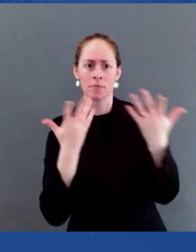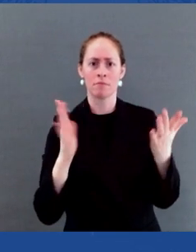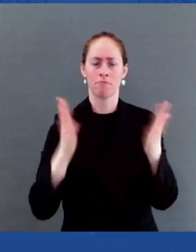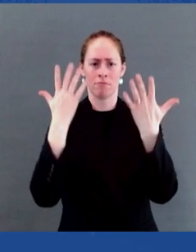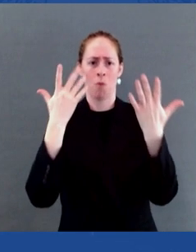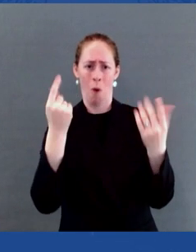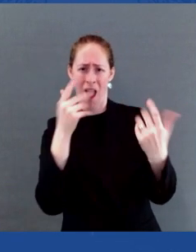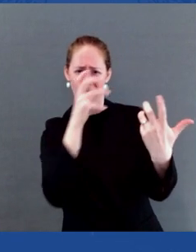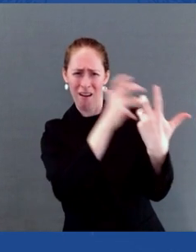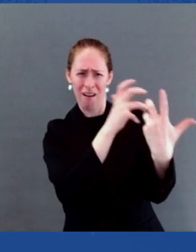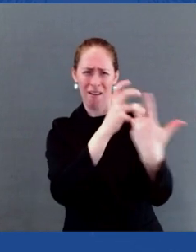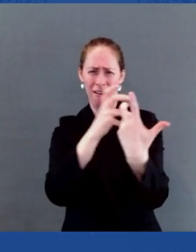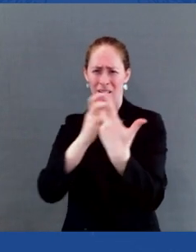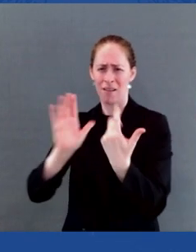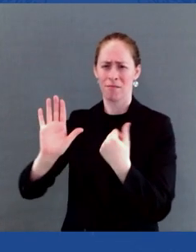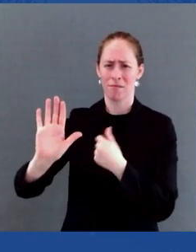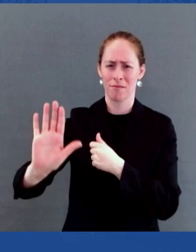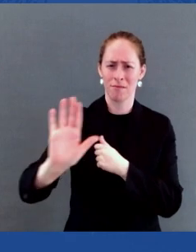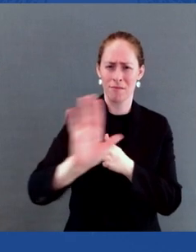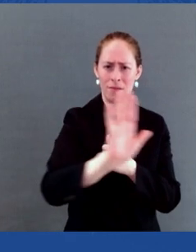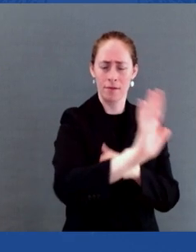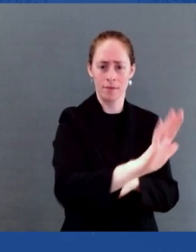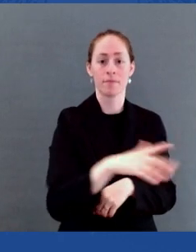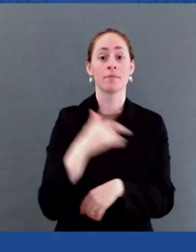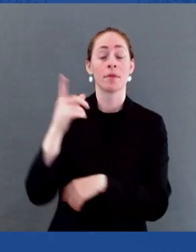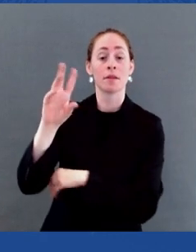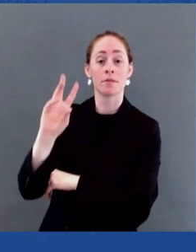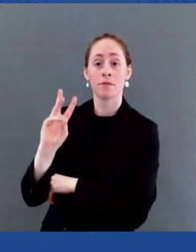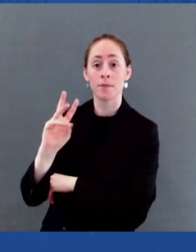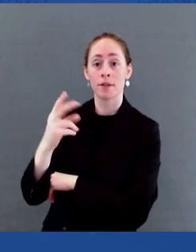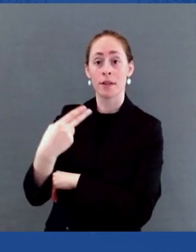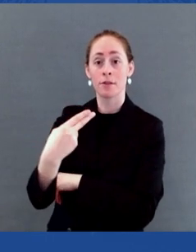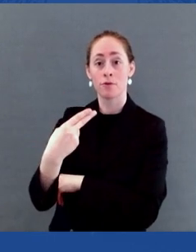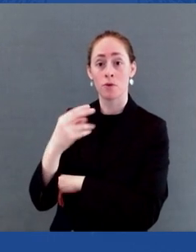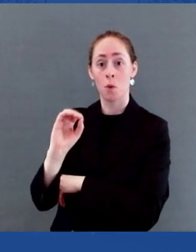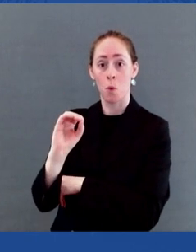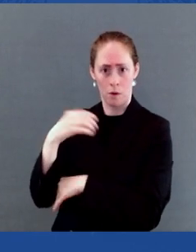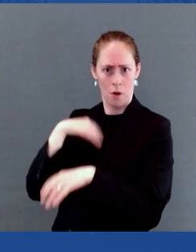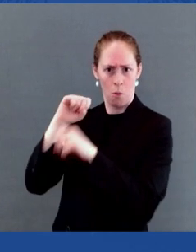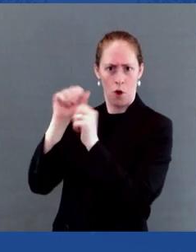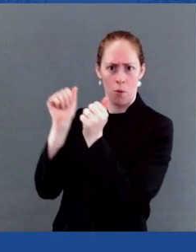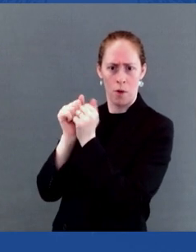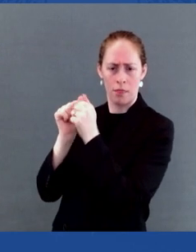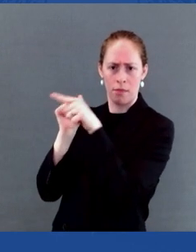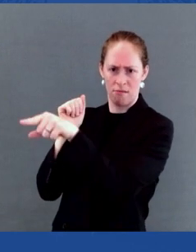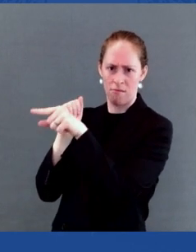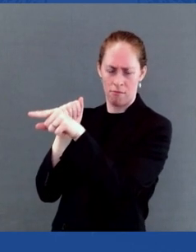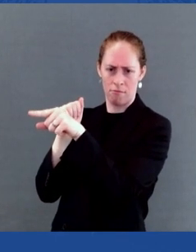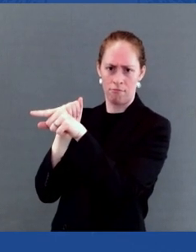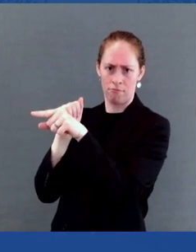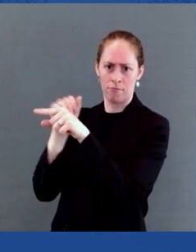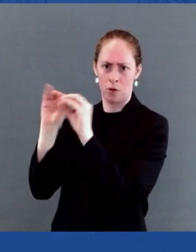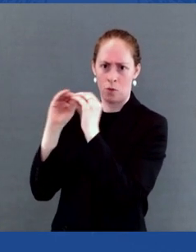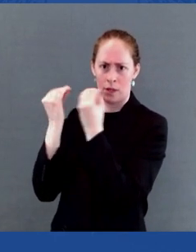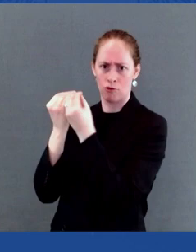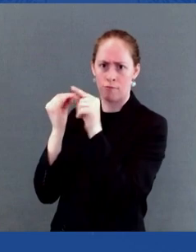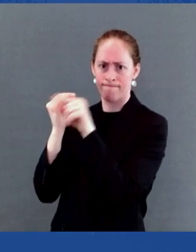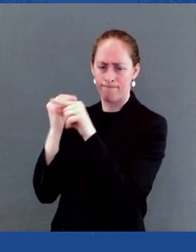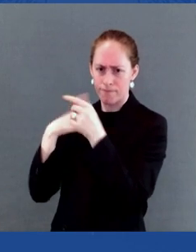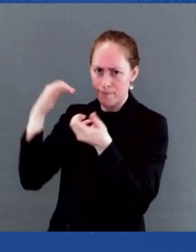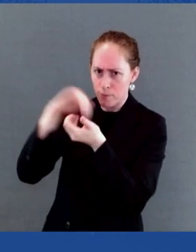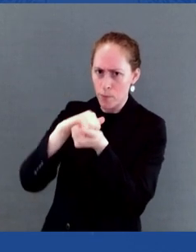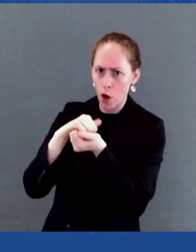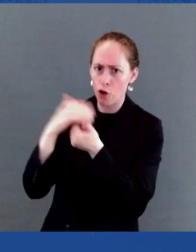critical policies that will save lives. And last month, the United States announced that we will host the Global